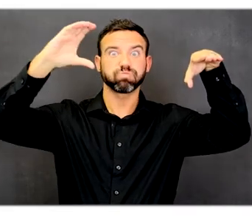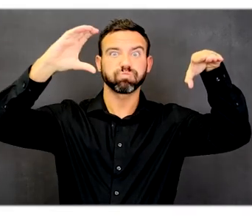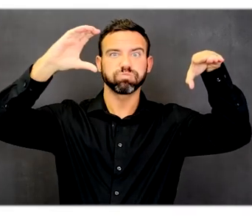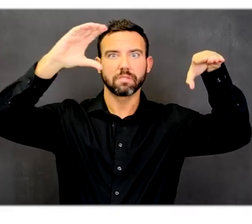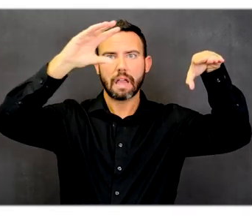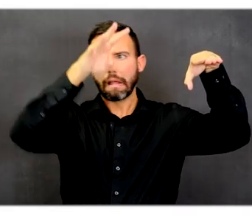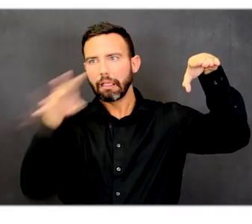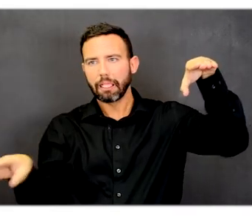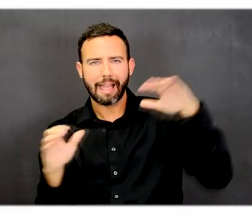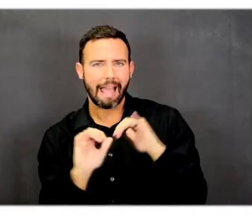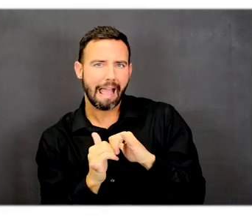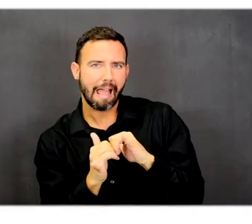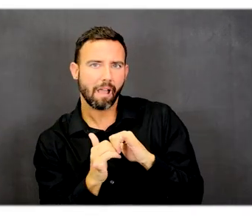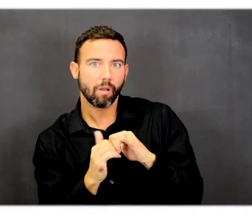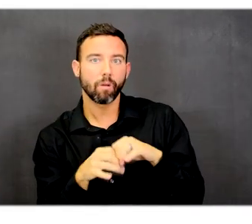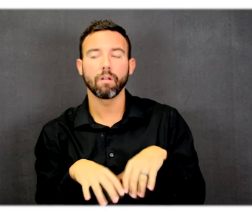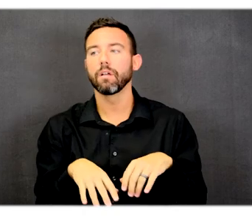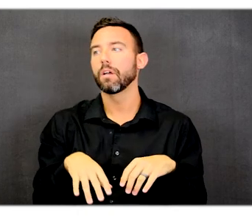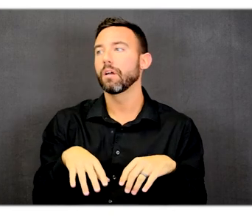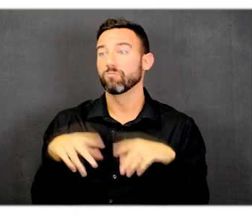don't cause a flood downstream?